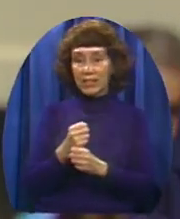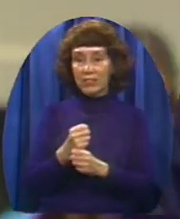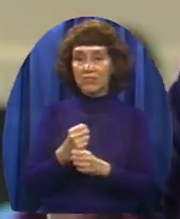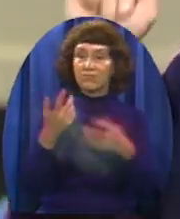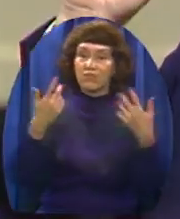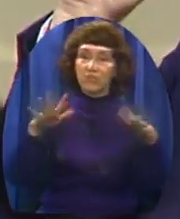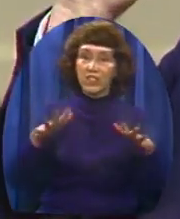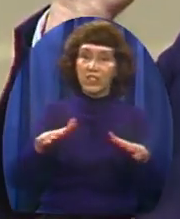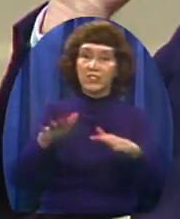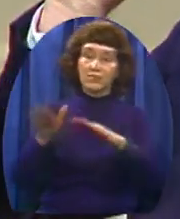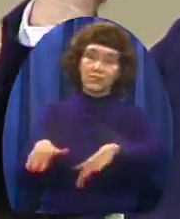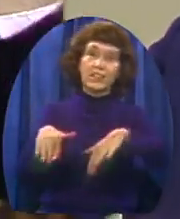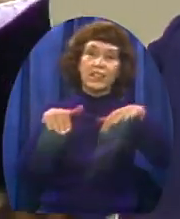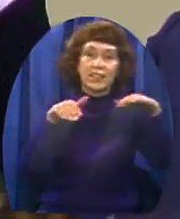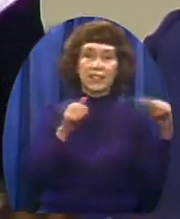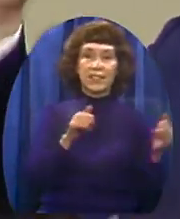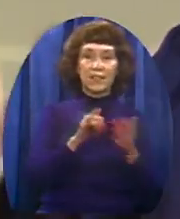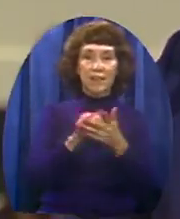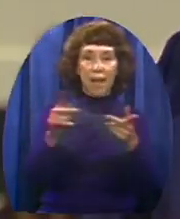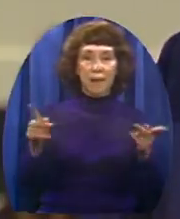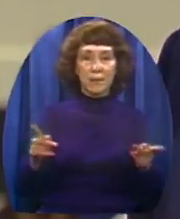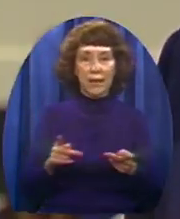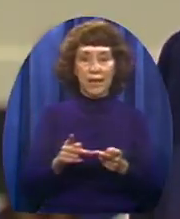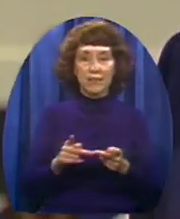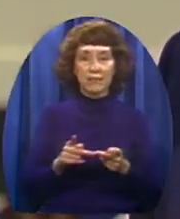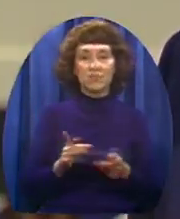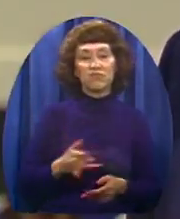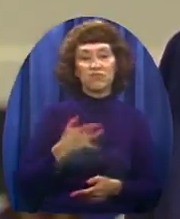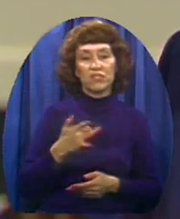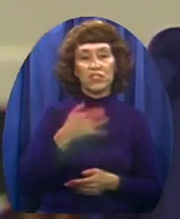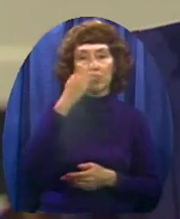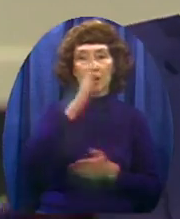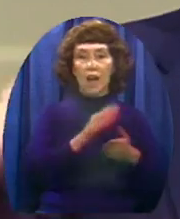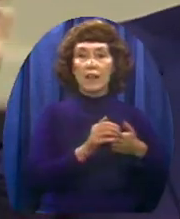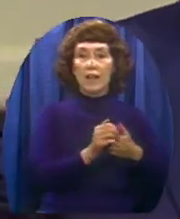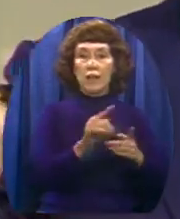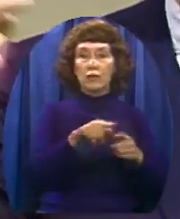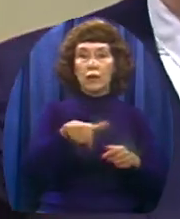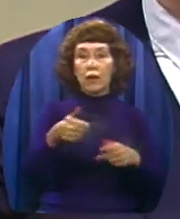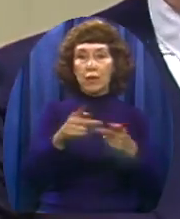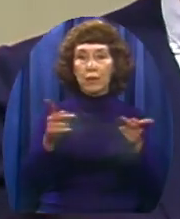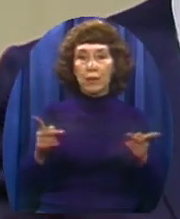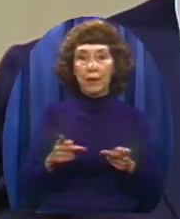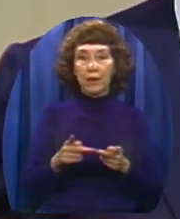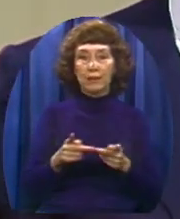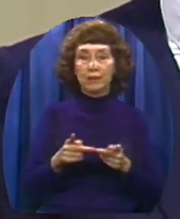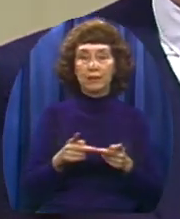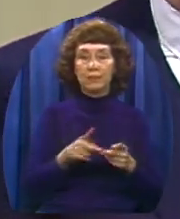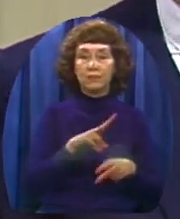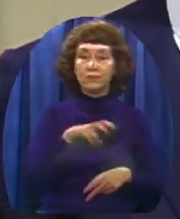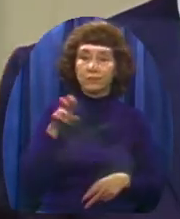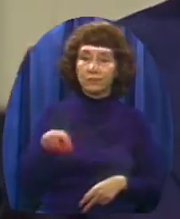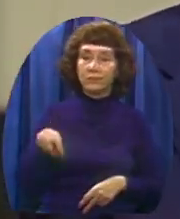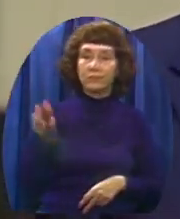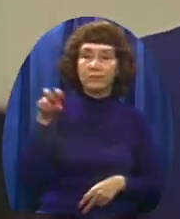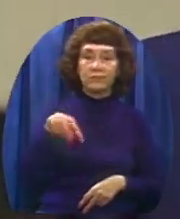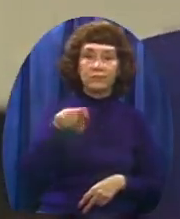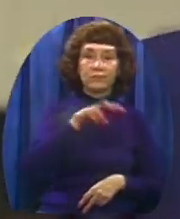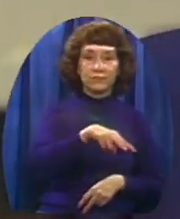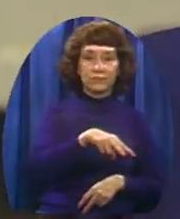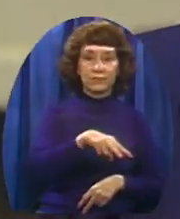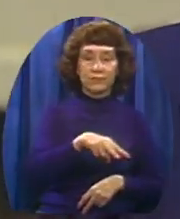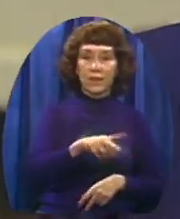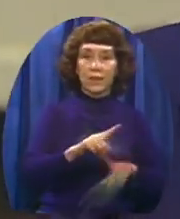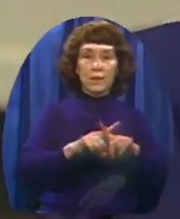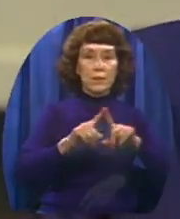it's goodbye And off led by the Lord to another ministry And on and on and on It's great to have